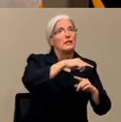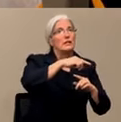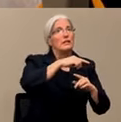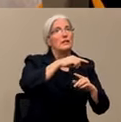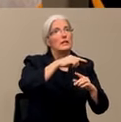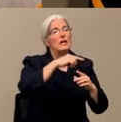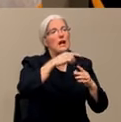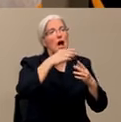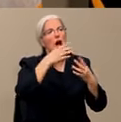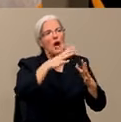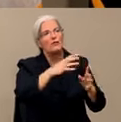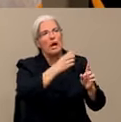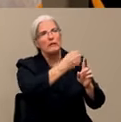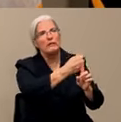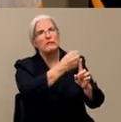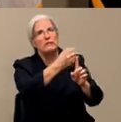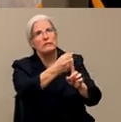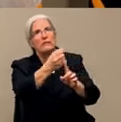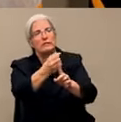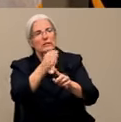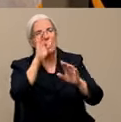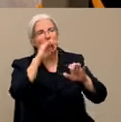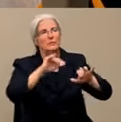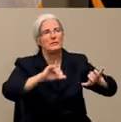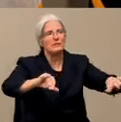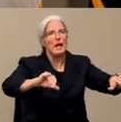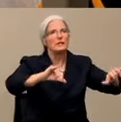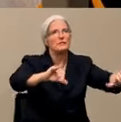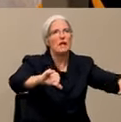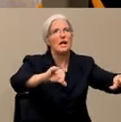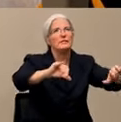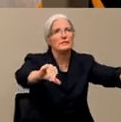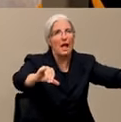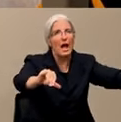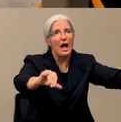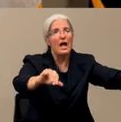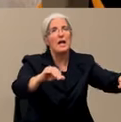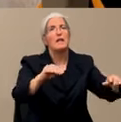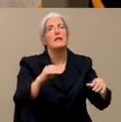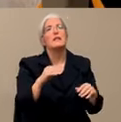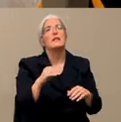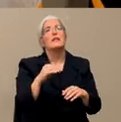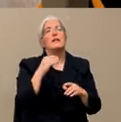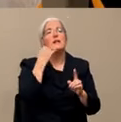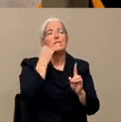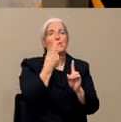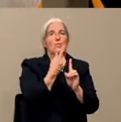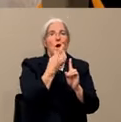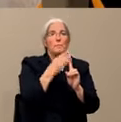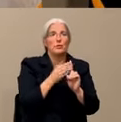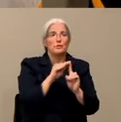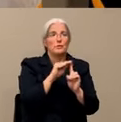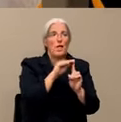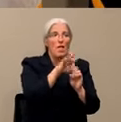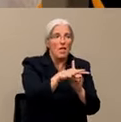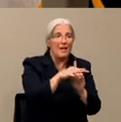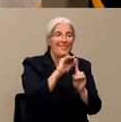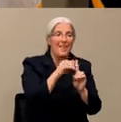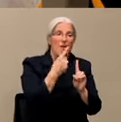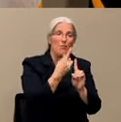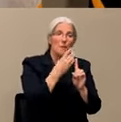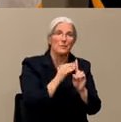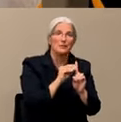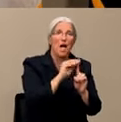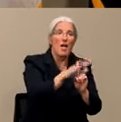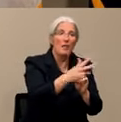And we know that, like, every one person infects three other people. So then you get three people. And then the next